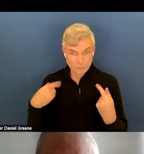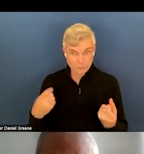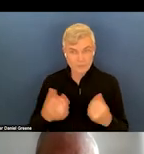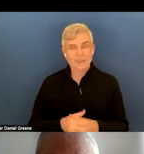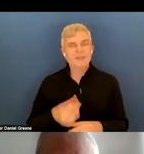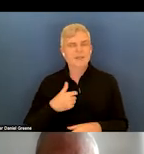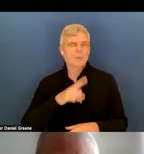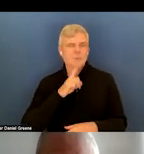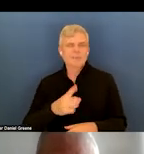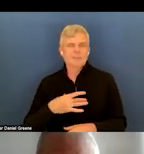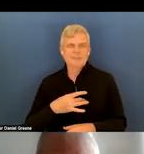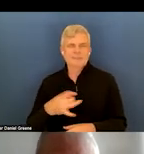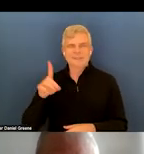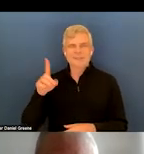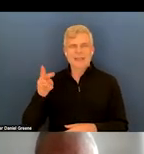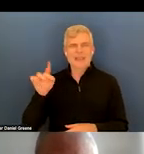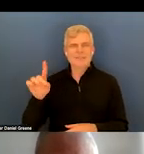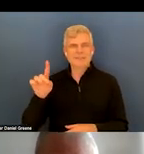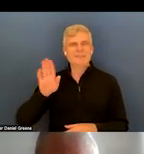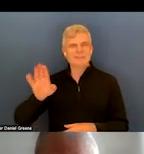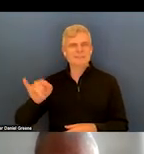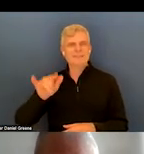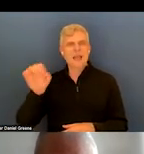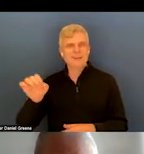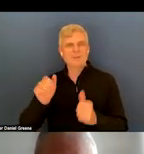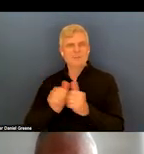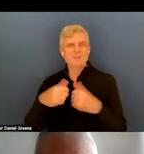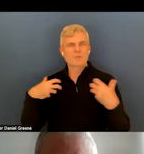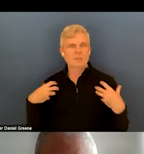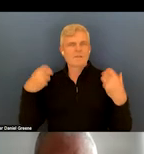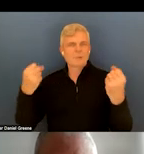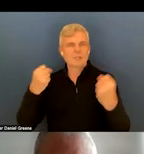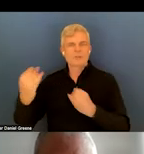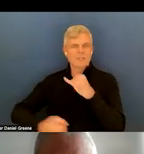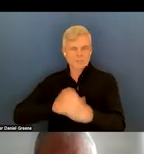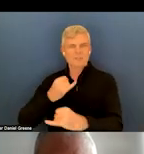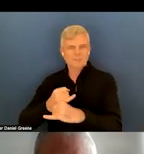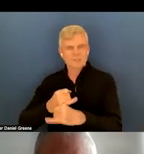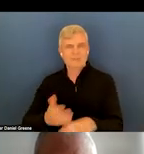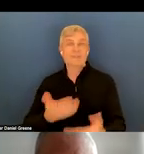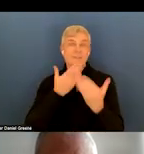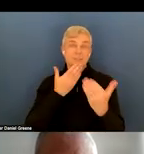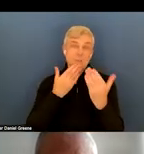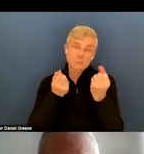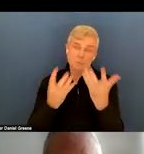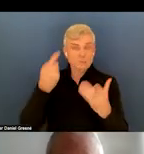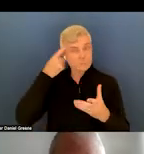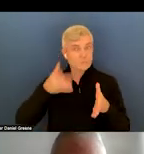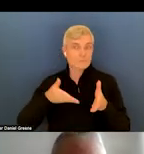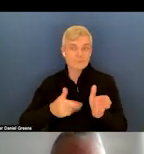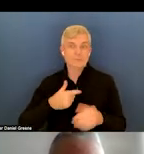and his style with Recovery International, and thank you very much for allowing me to speak.